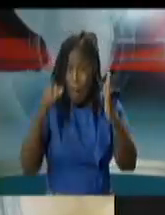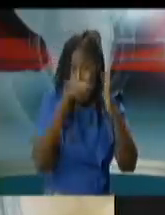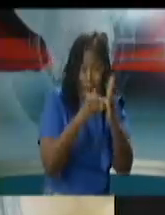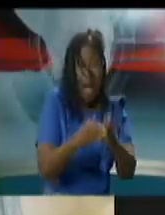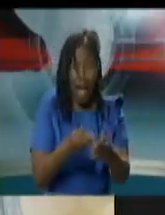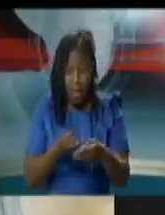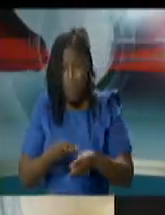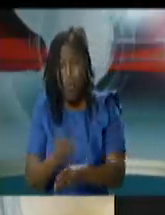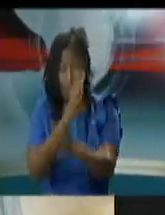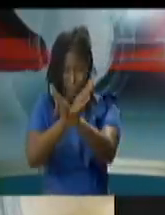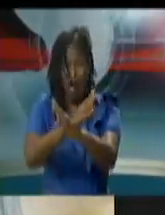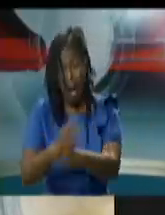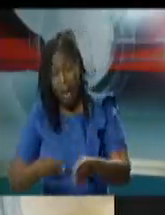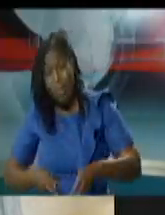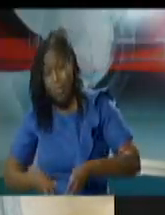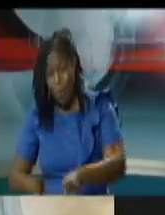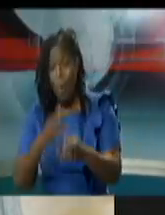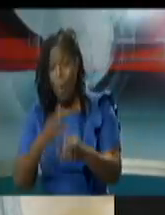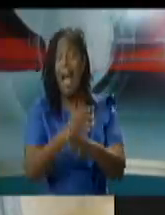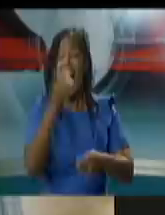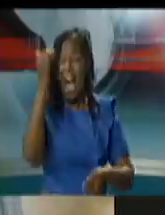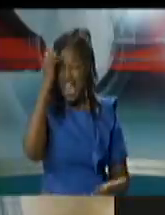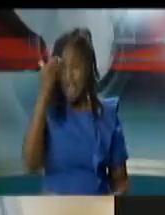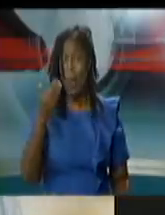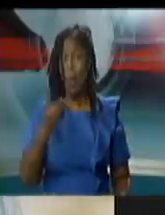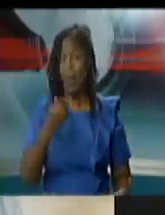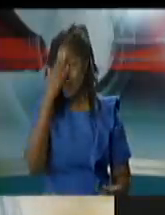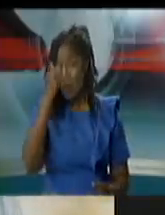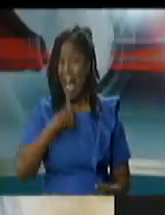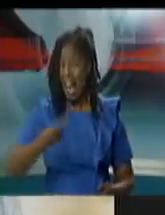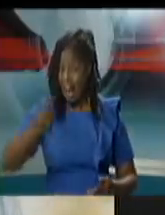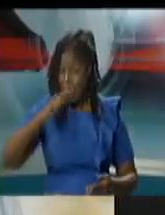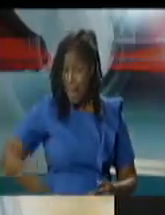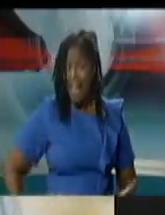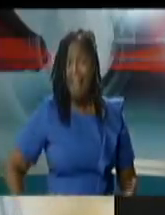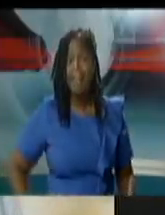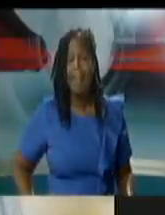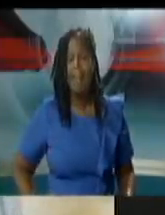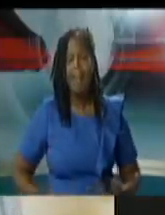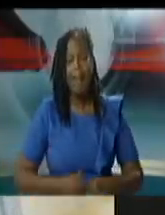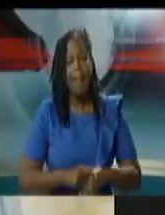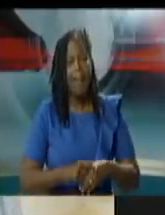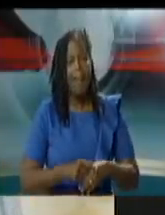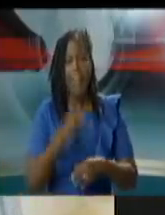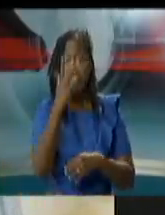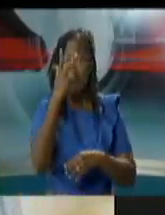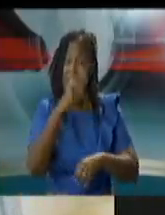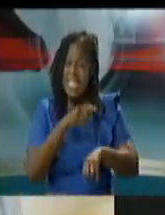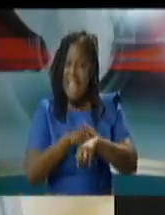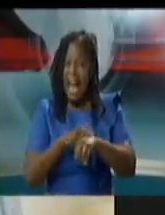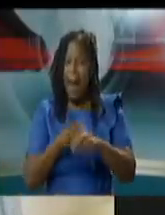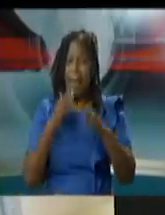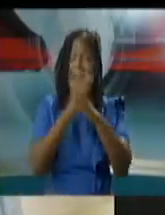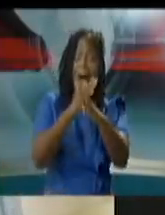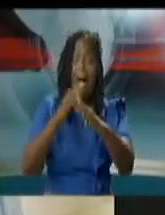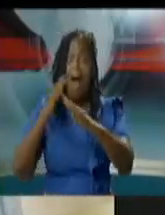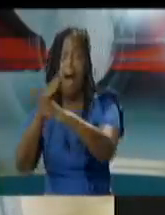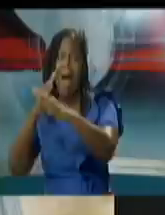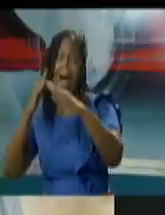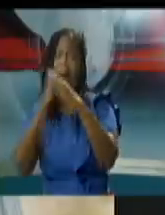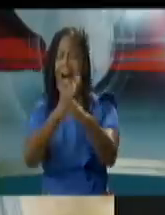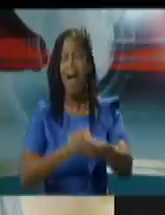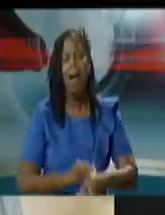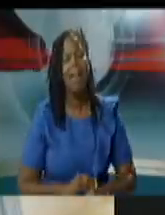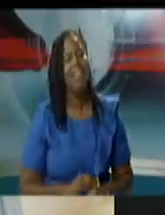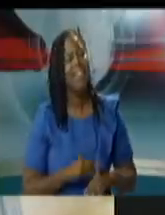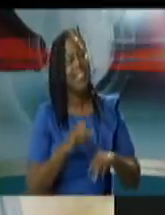you all have been in in consultation with the police commissioner about it but what might be causing that and also a question to the at